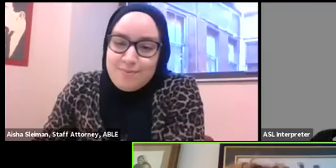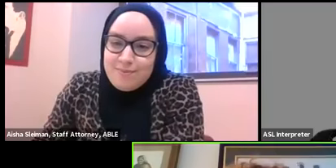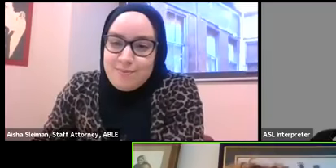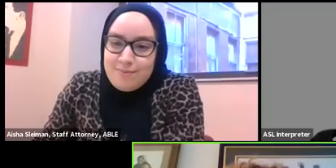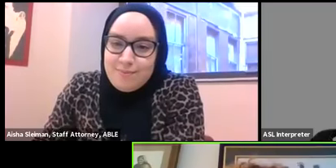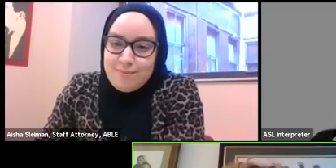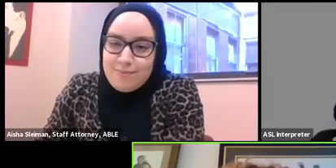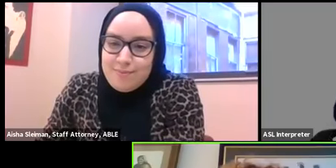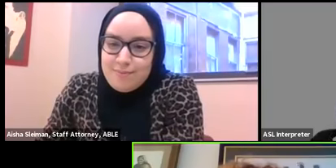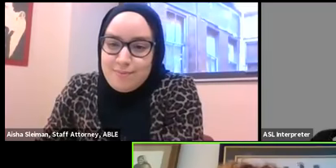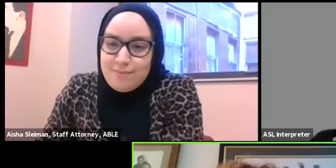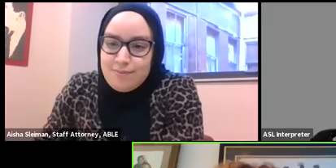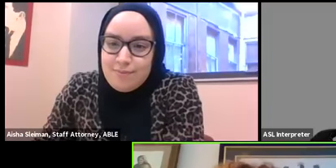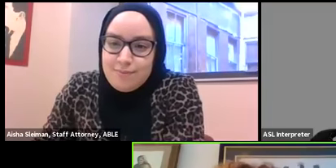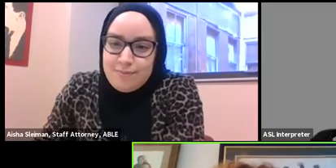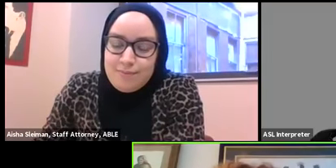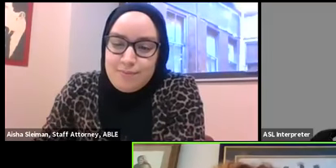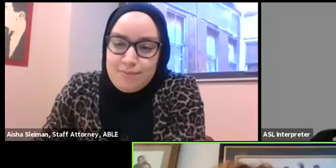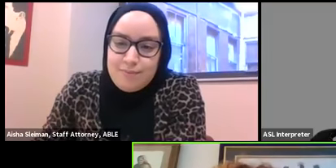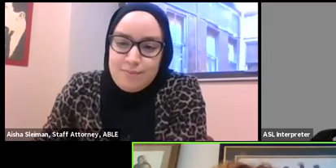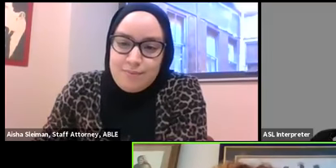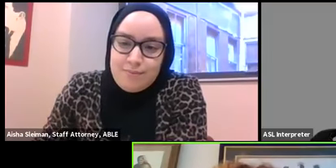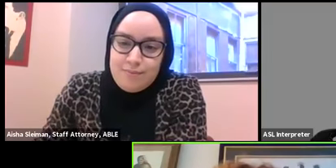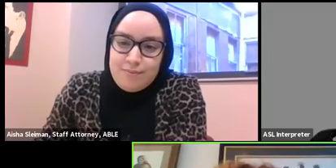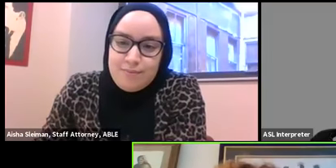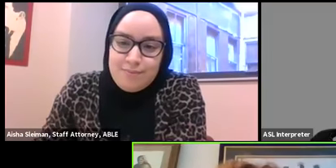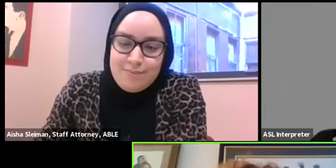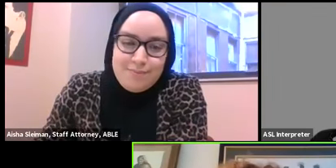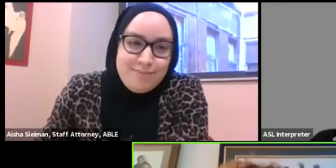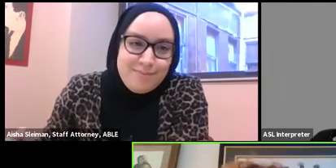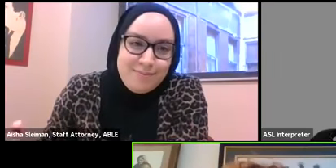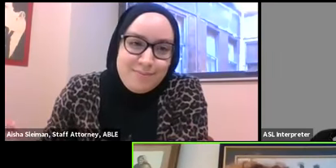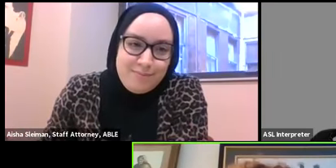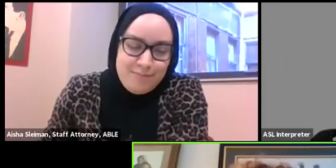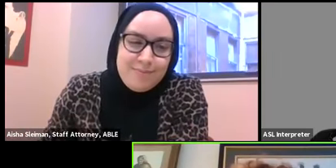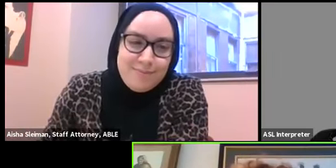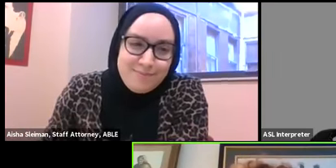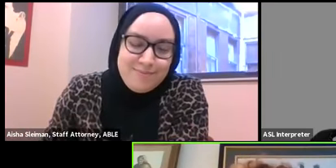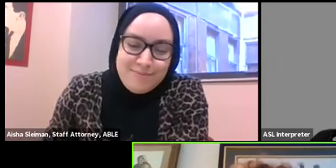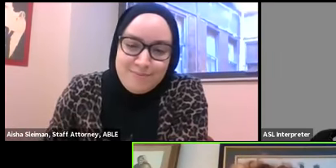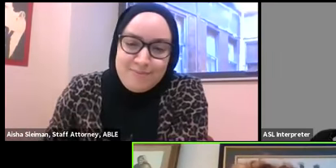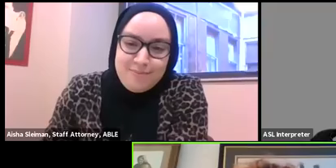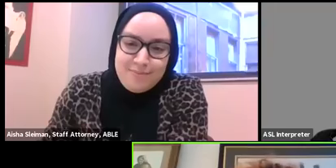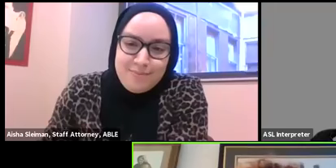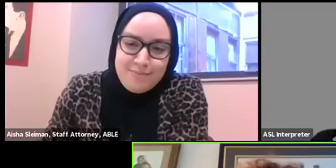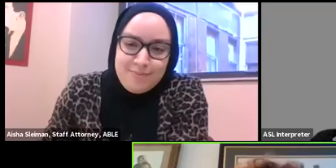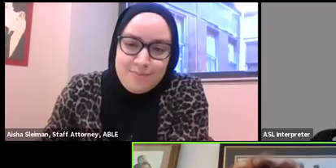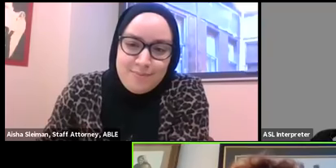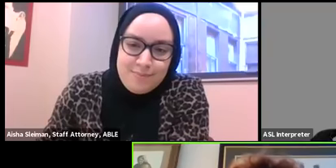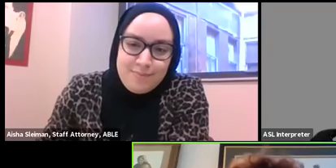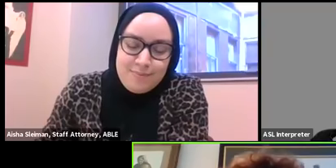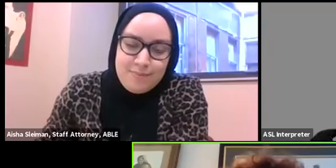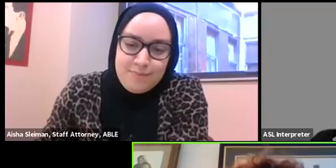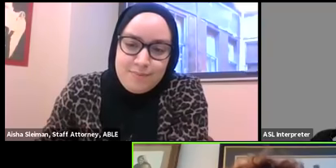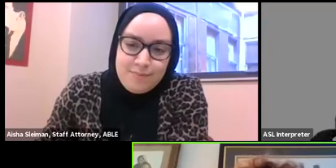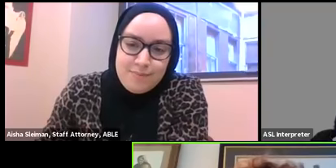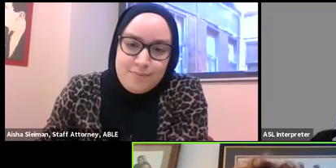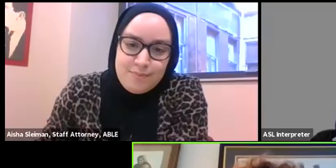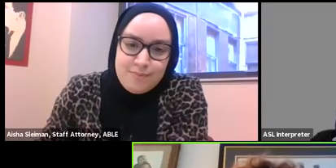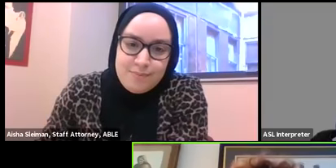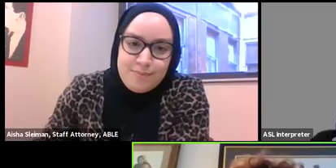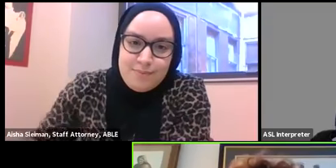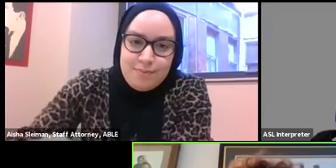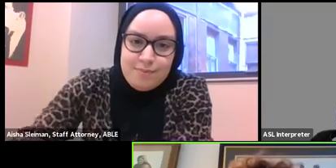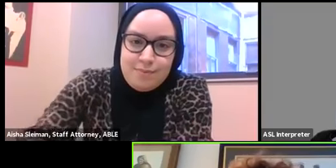directly um it's directly to you by a viewer and the question is this can your